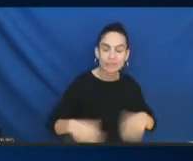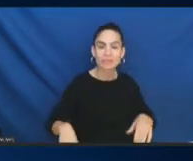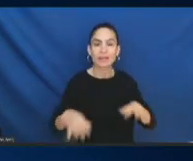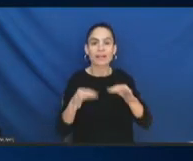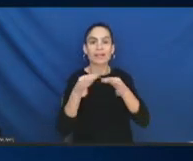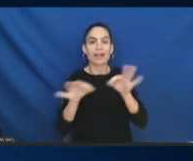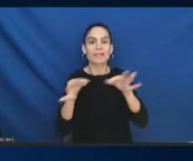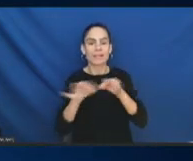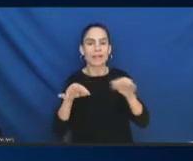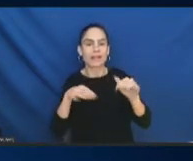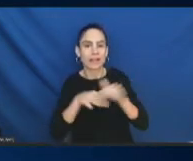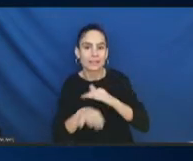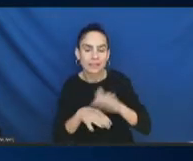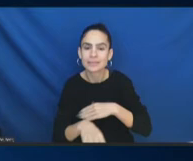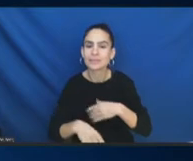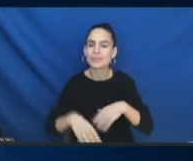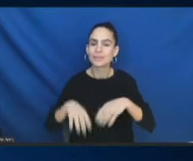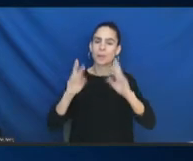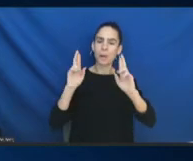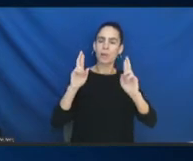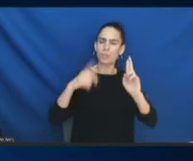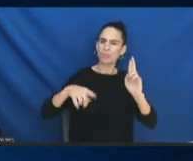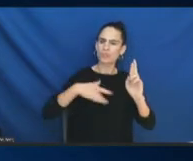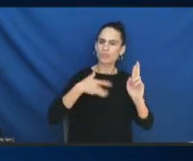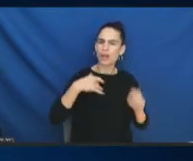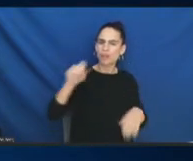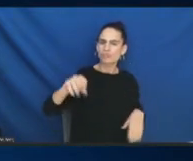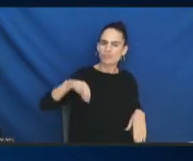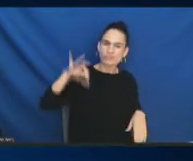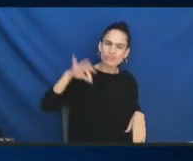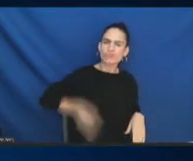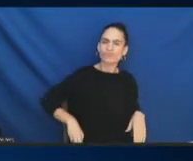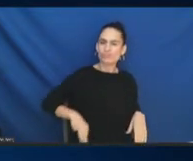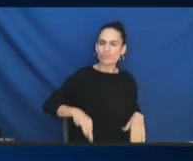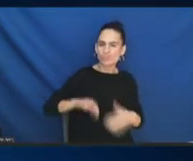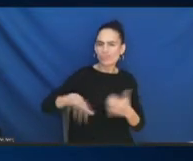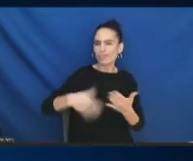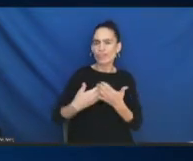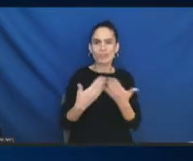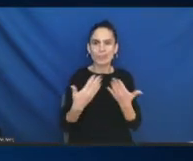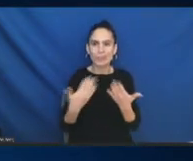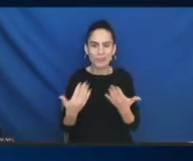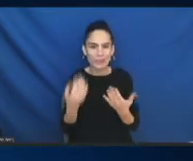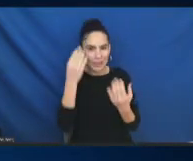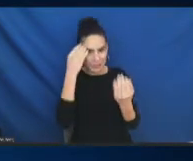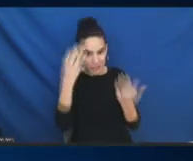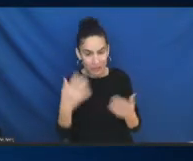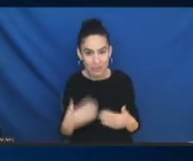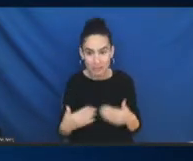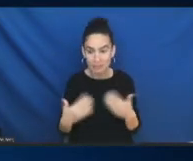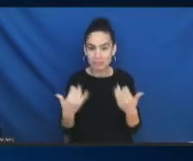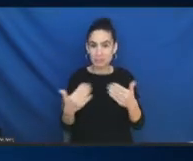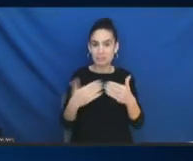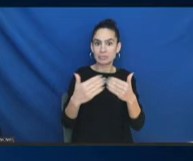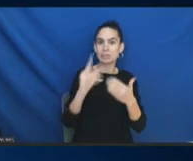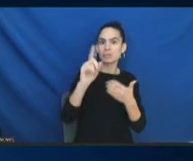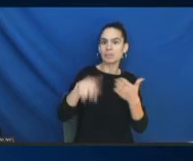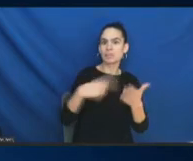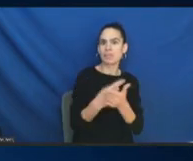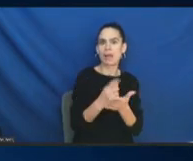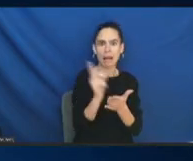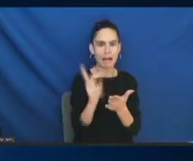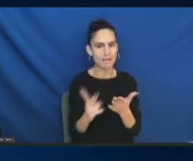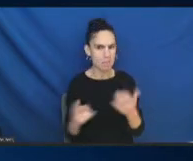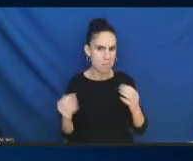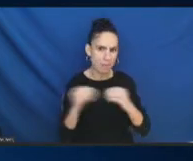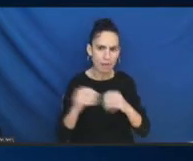me. But I think now, the next hour, hour and a half, where you have just a lot of work to go through in terms of thinking about how we want to